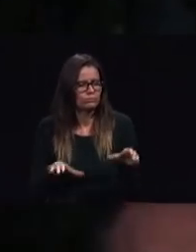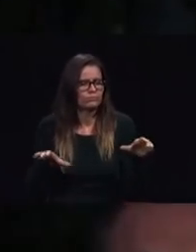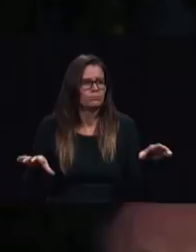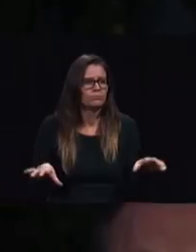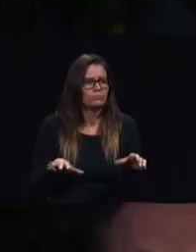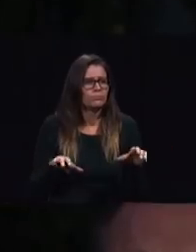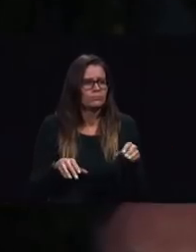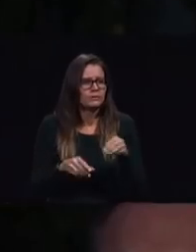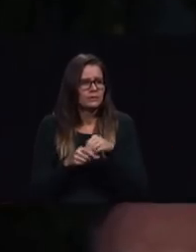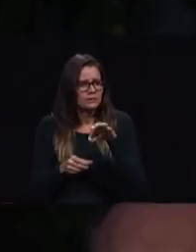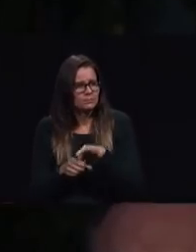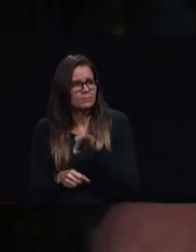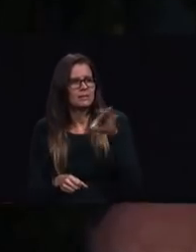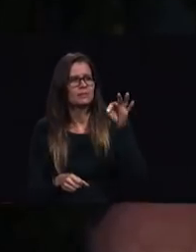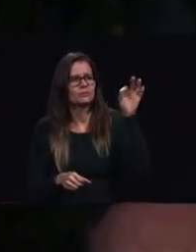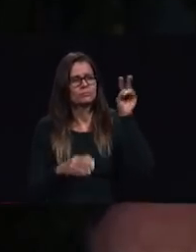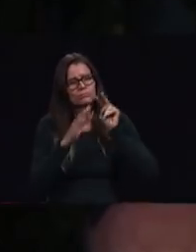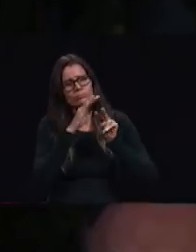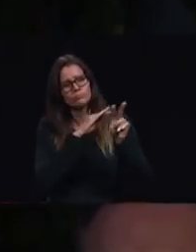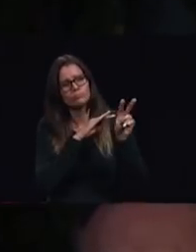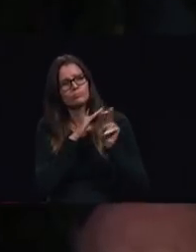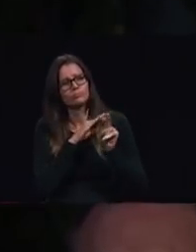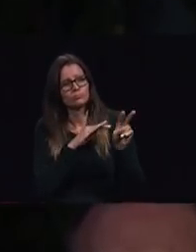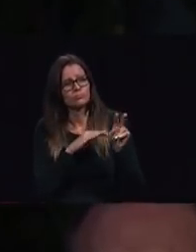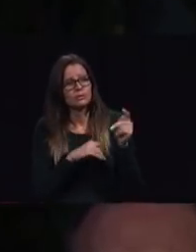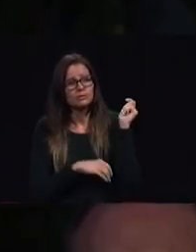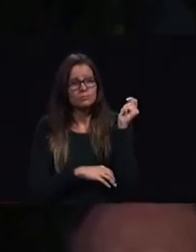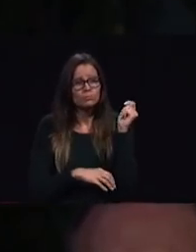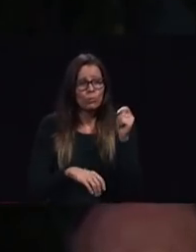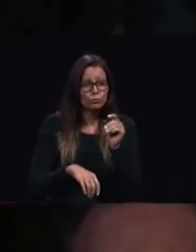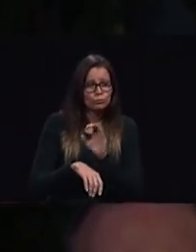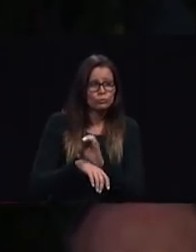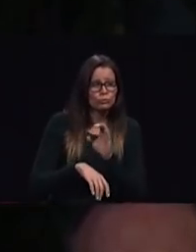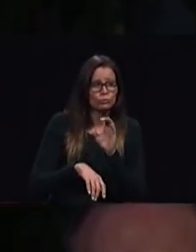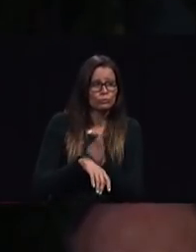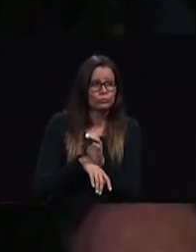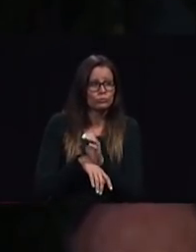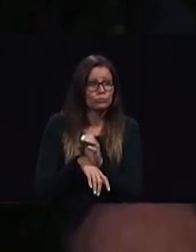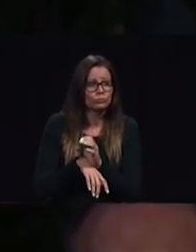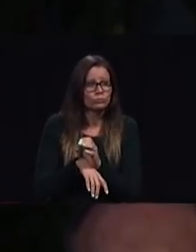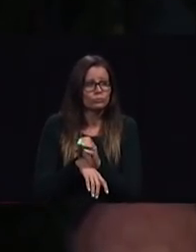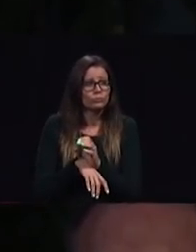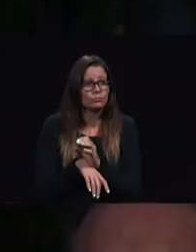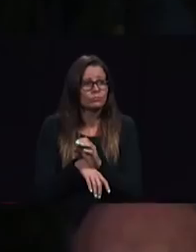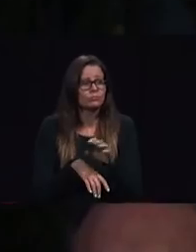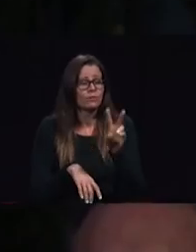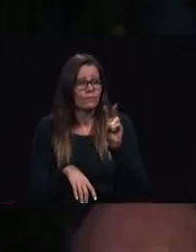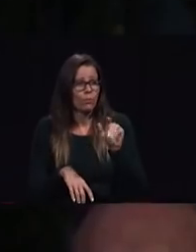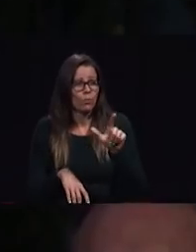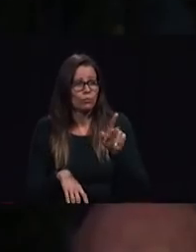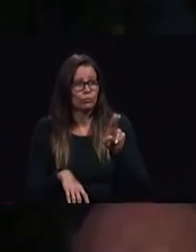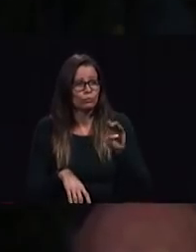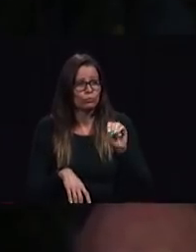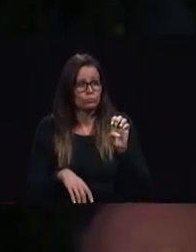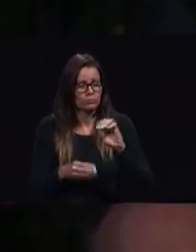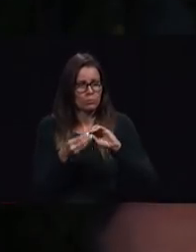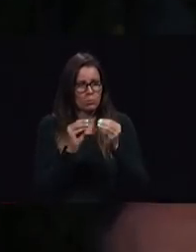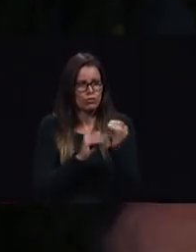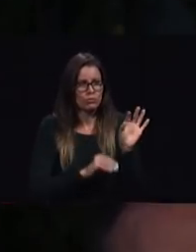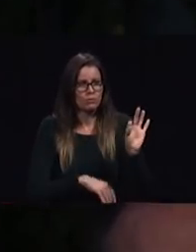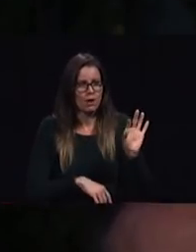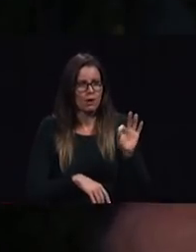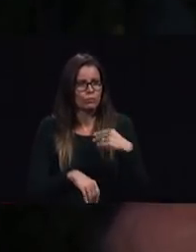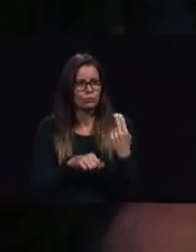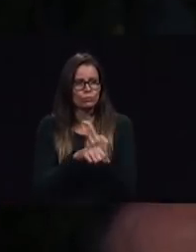testimonies for the church volume nine you know this one we've used it many times the leaders in God's